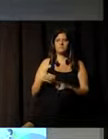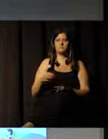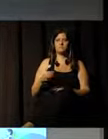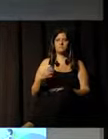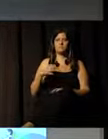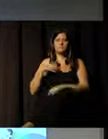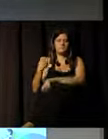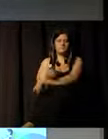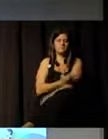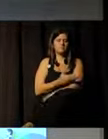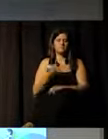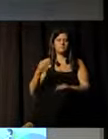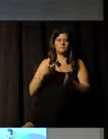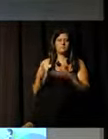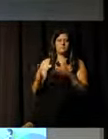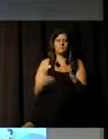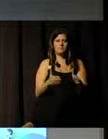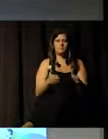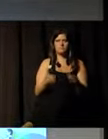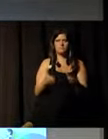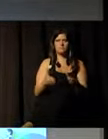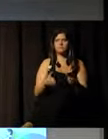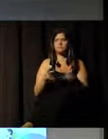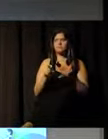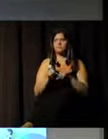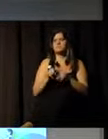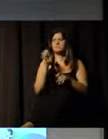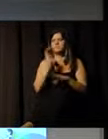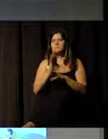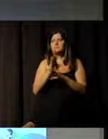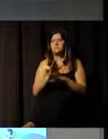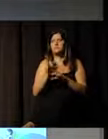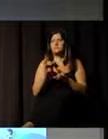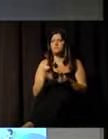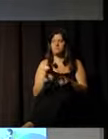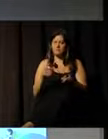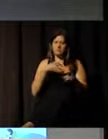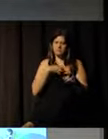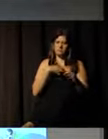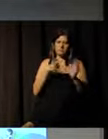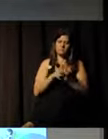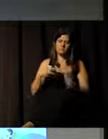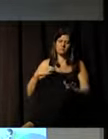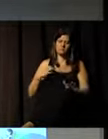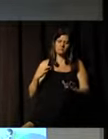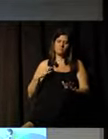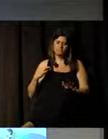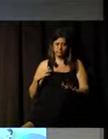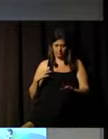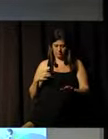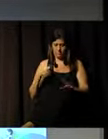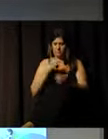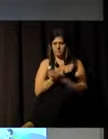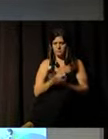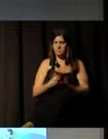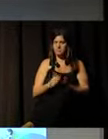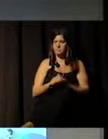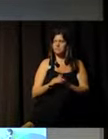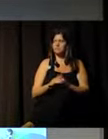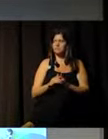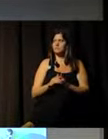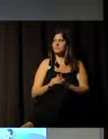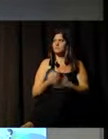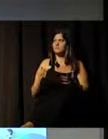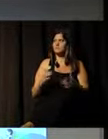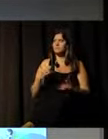inspiration to find new ways and strategies to act in voluntary work. To begin our